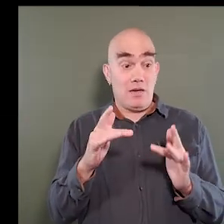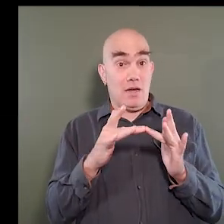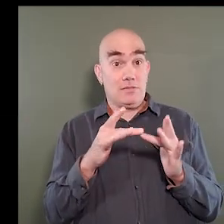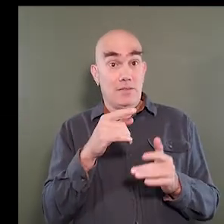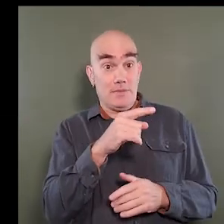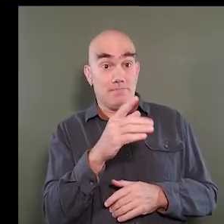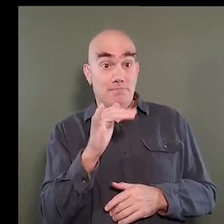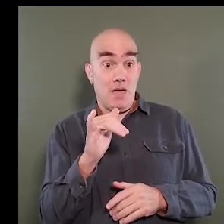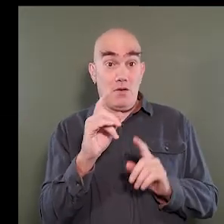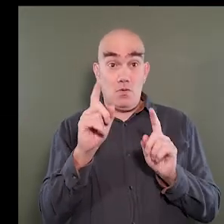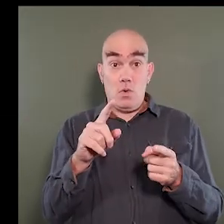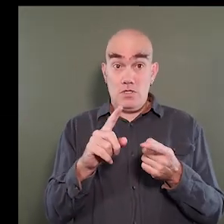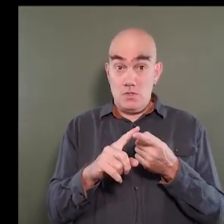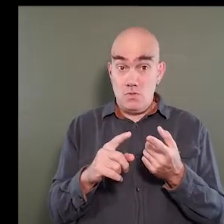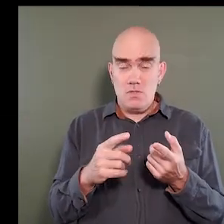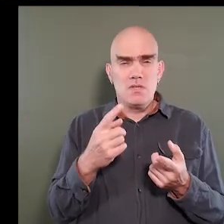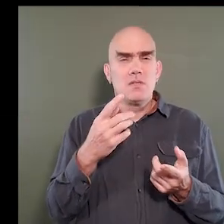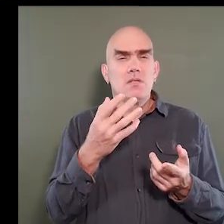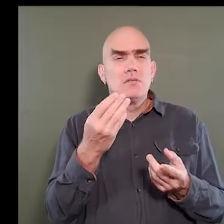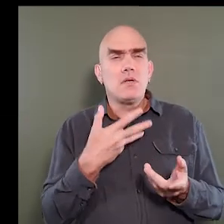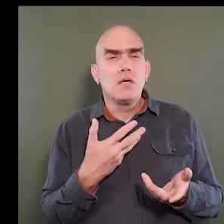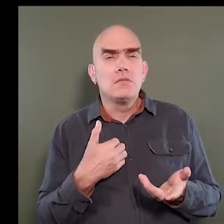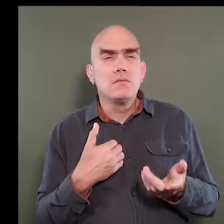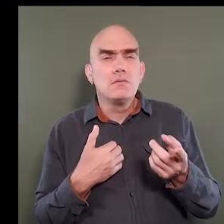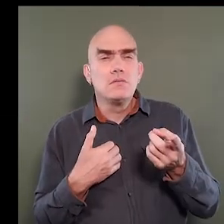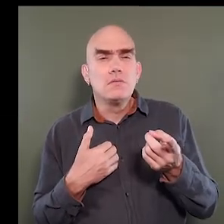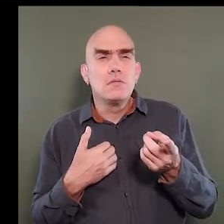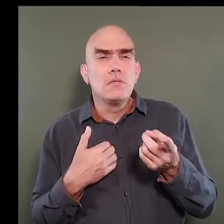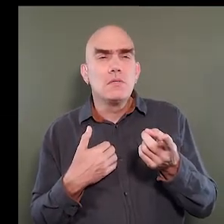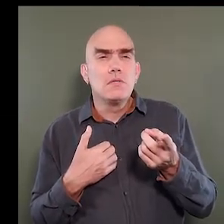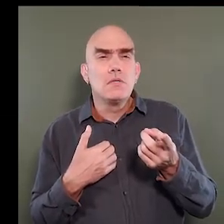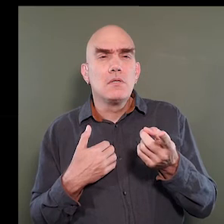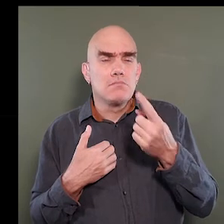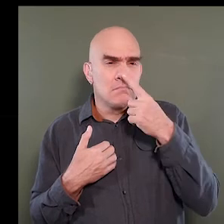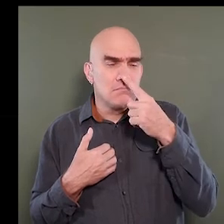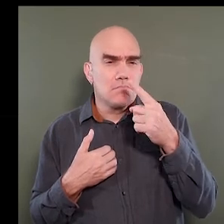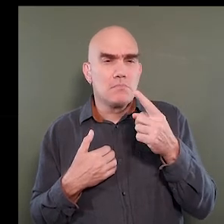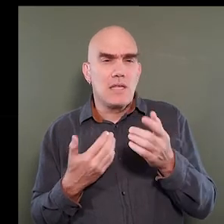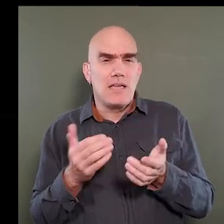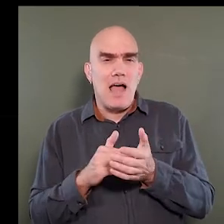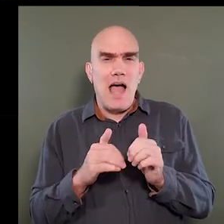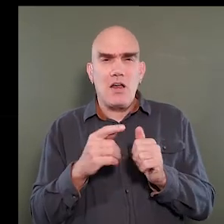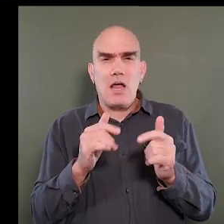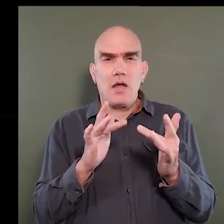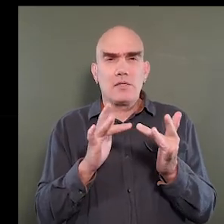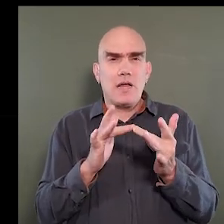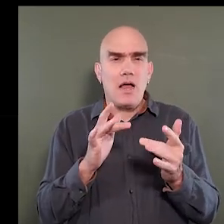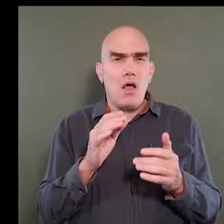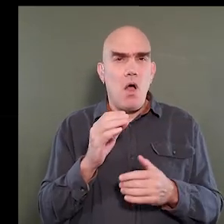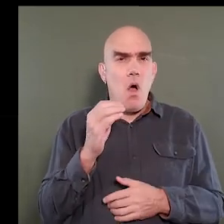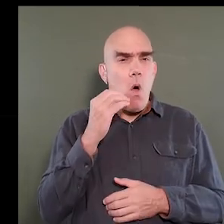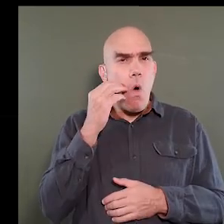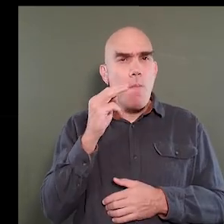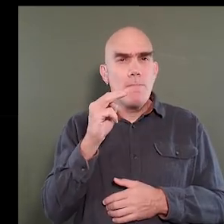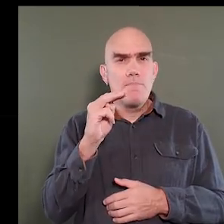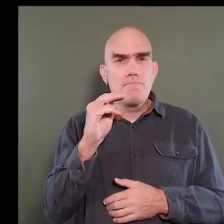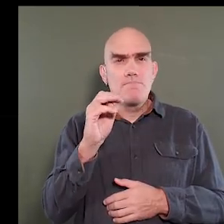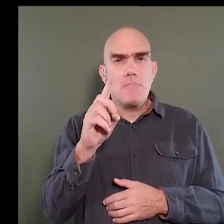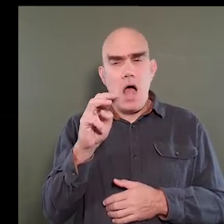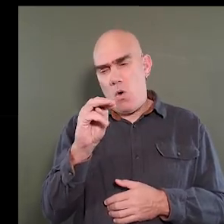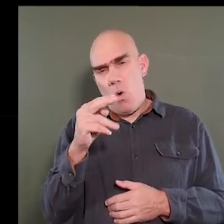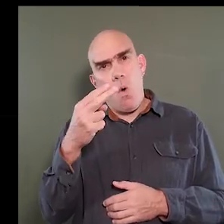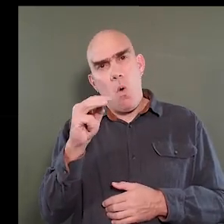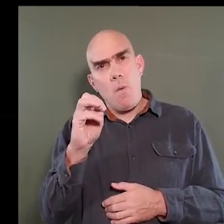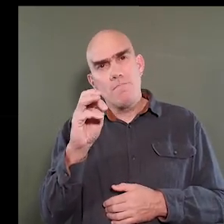And you can contact them by going to tell us again how you can contact the Home Mod Program,